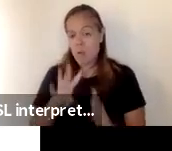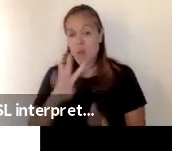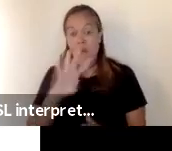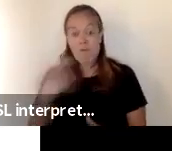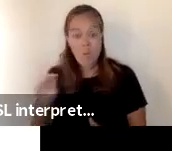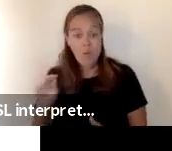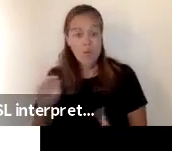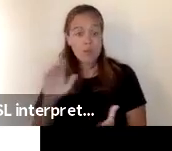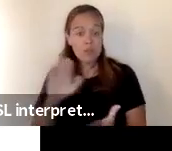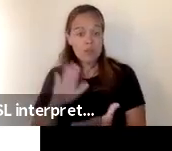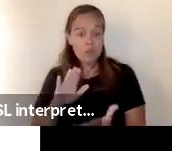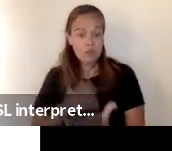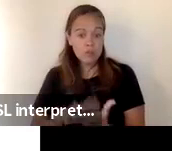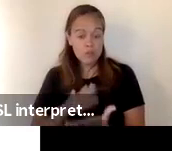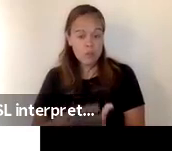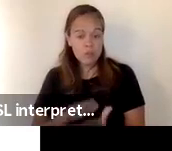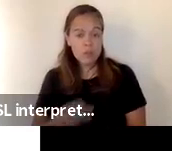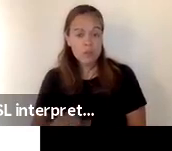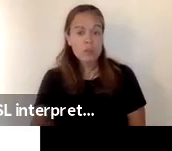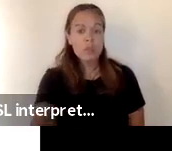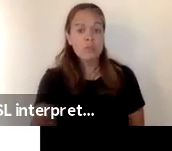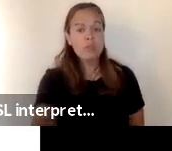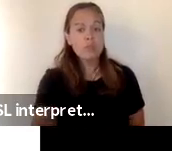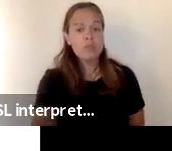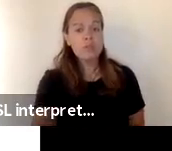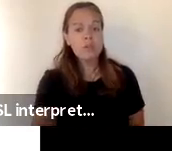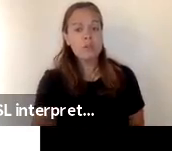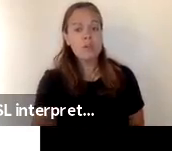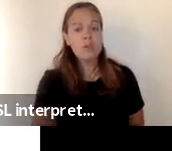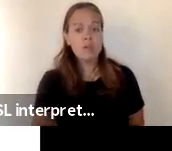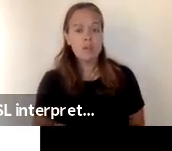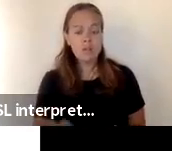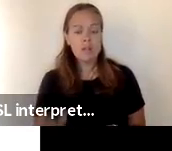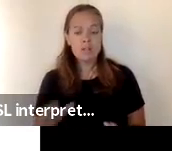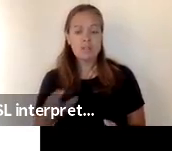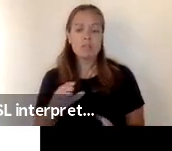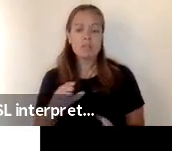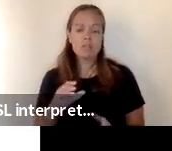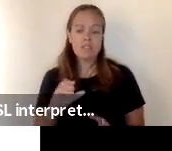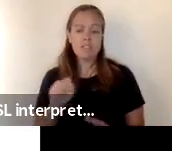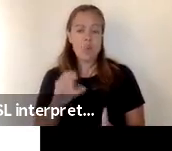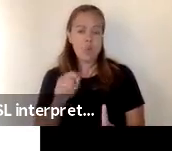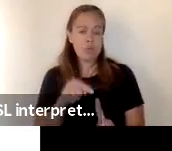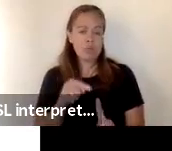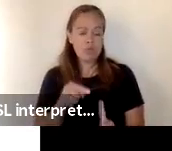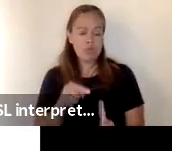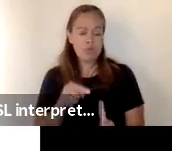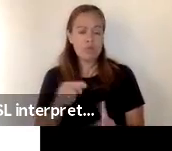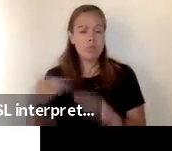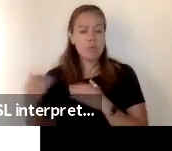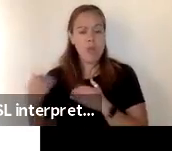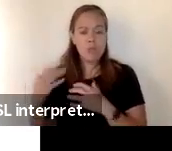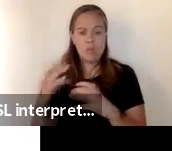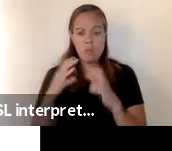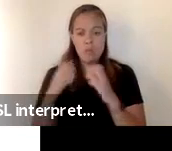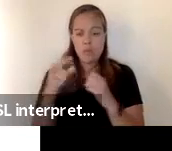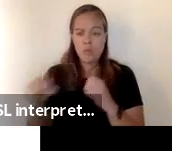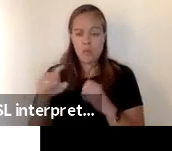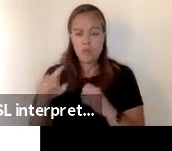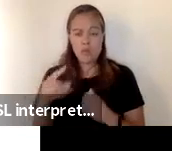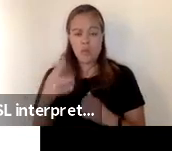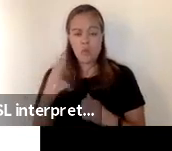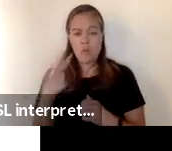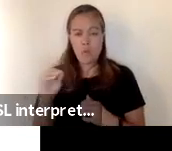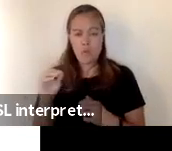districts and it is sco's responsibility to communicate to those 40 districts we meet with dr mace weekly